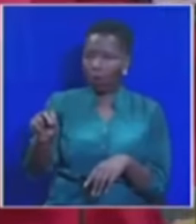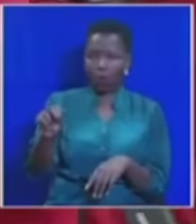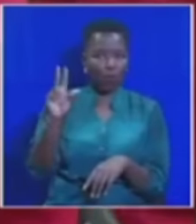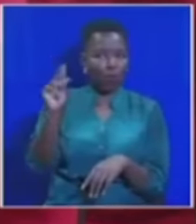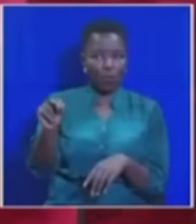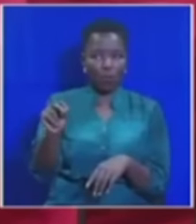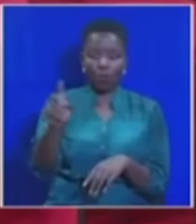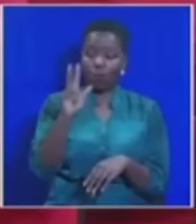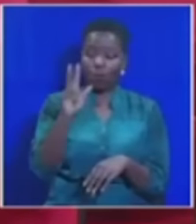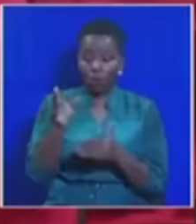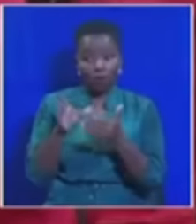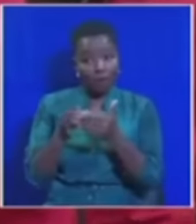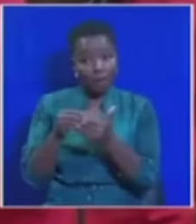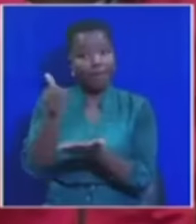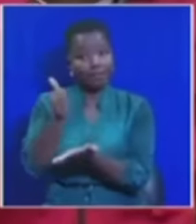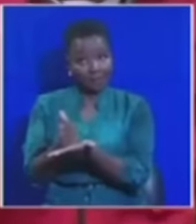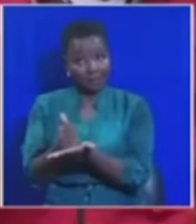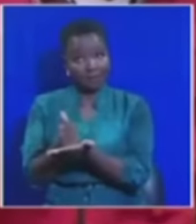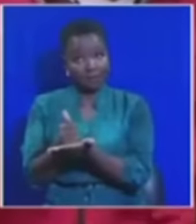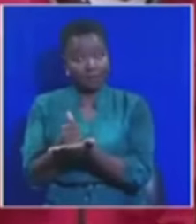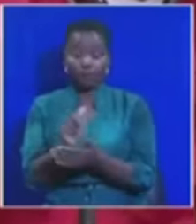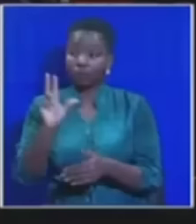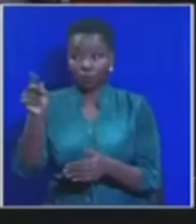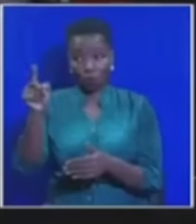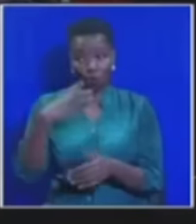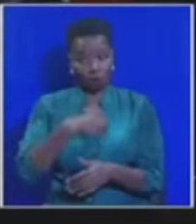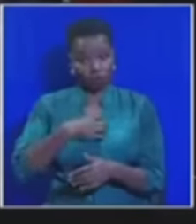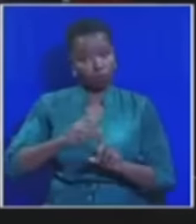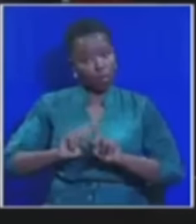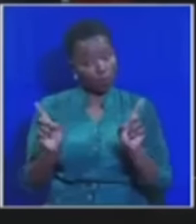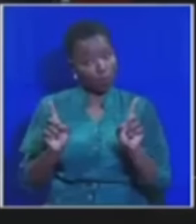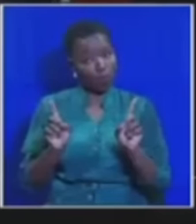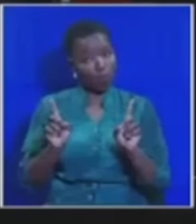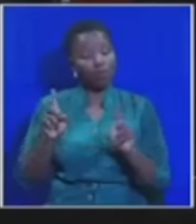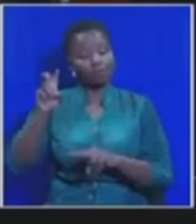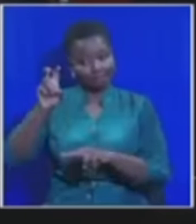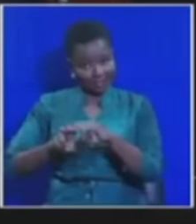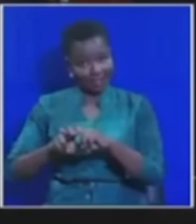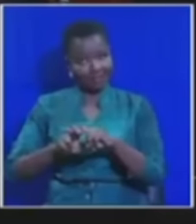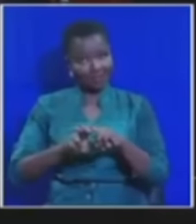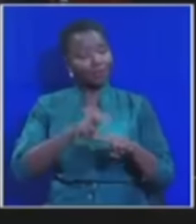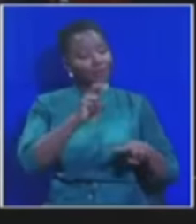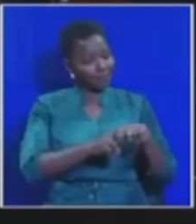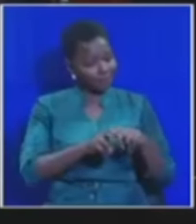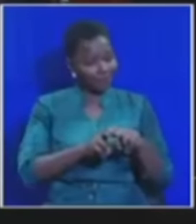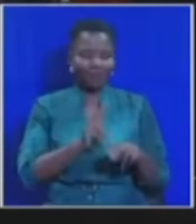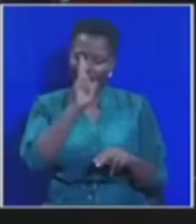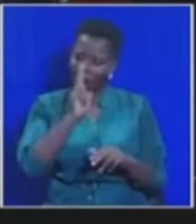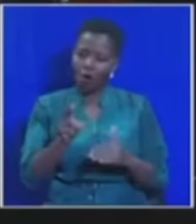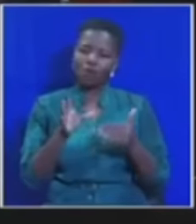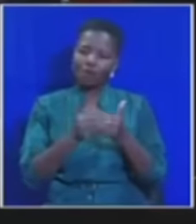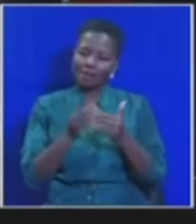No. your seat. Tell a man. You must not be emotional, chief. Take your seat, Honourable Members. Honourable Members, can you be in order?